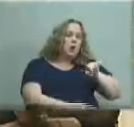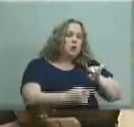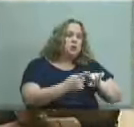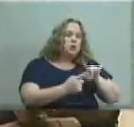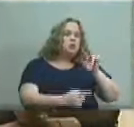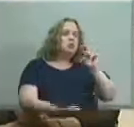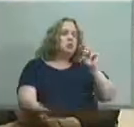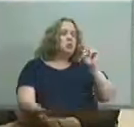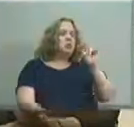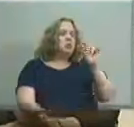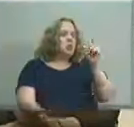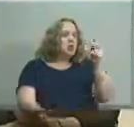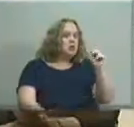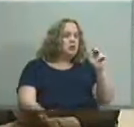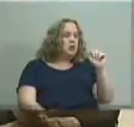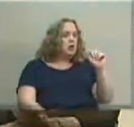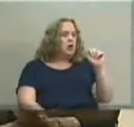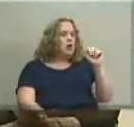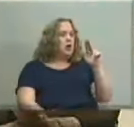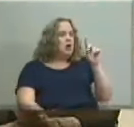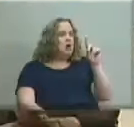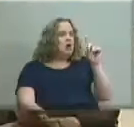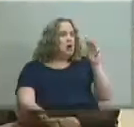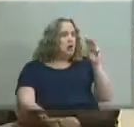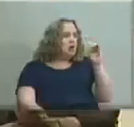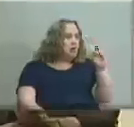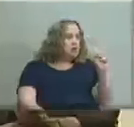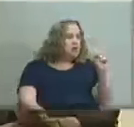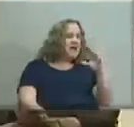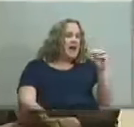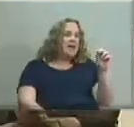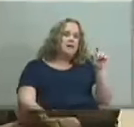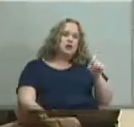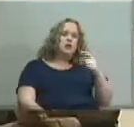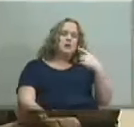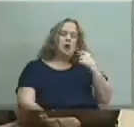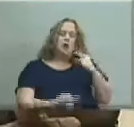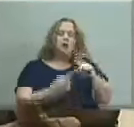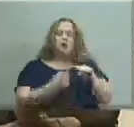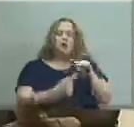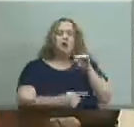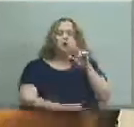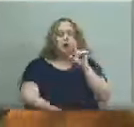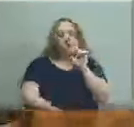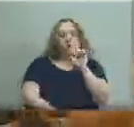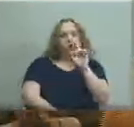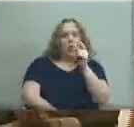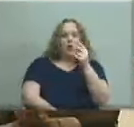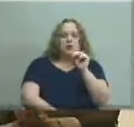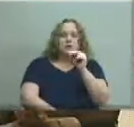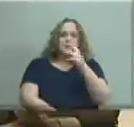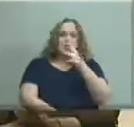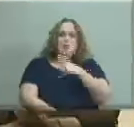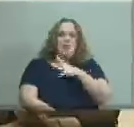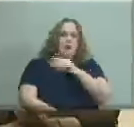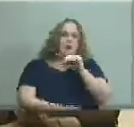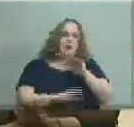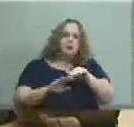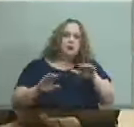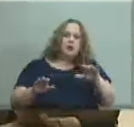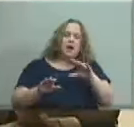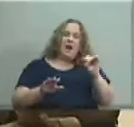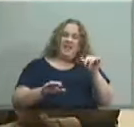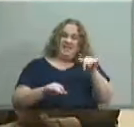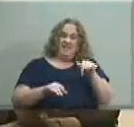Women's and Children's or Suburban so that's actually quite common and in fact in this particular instance I'm aware